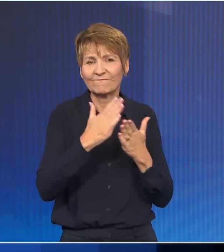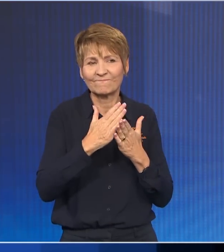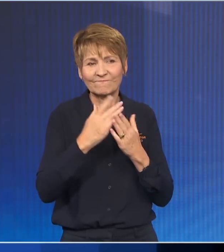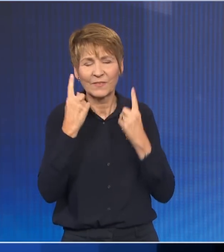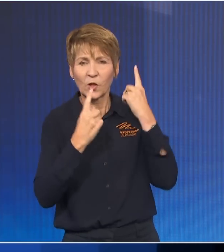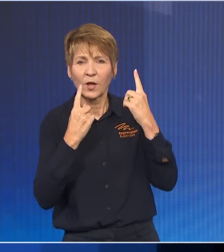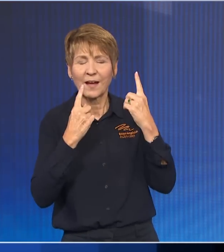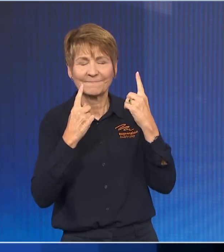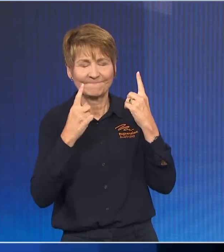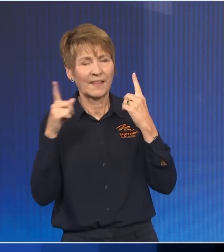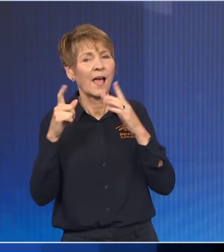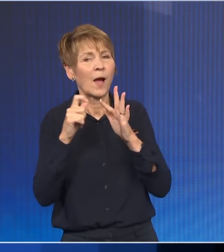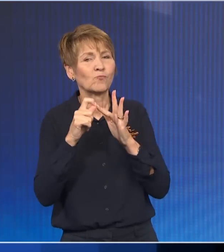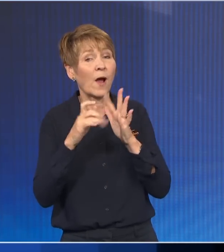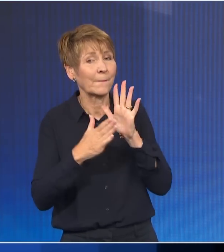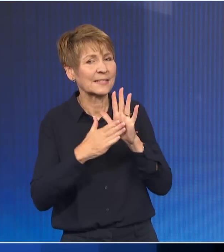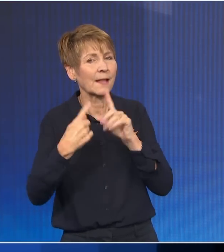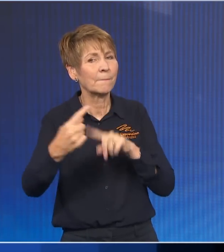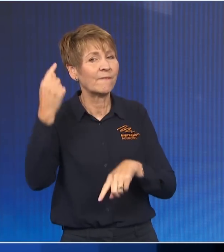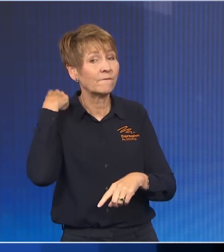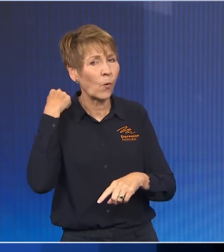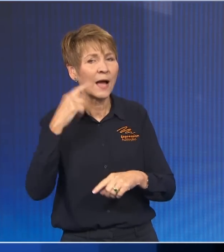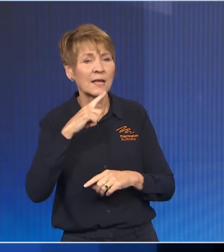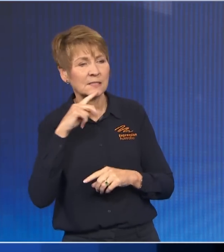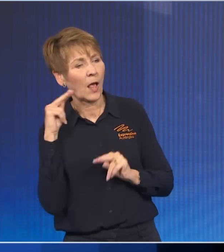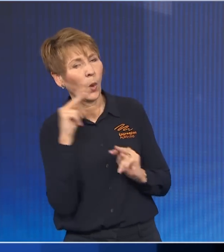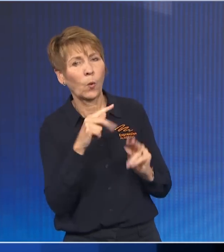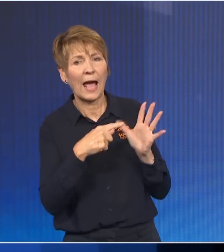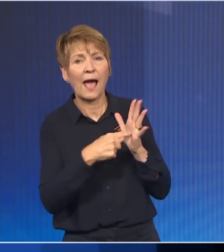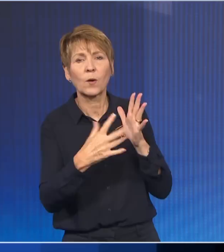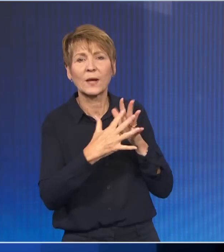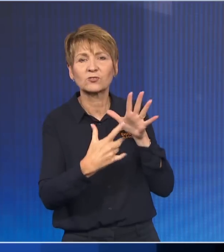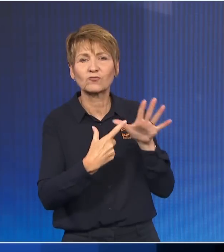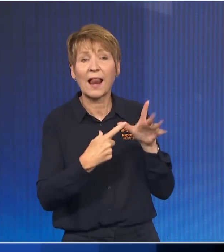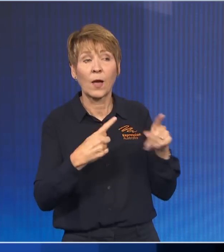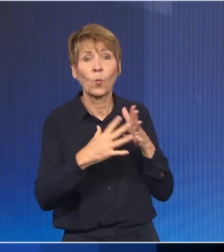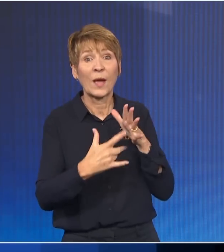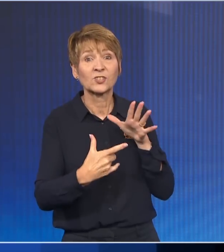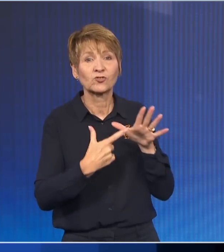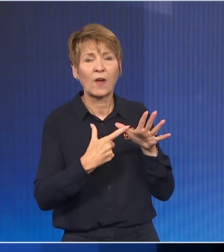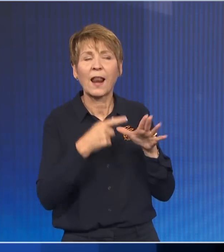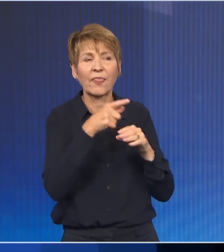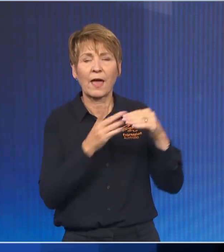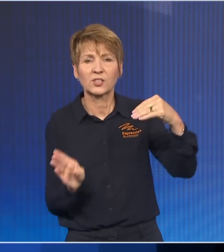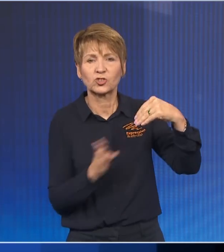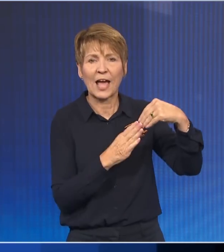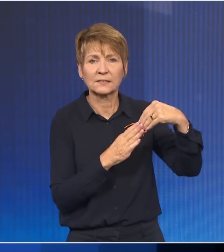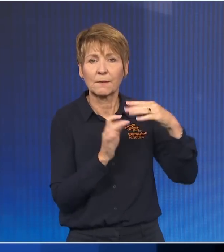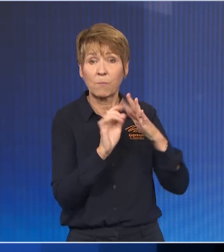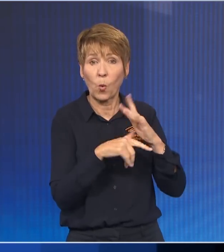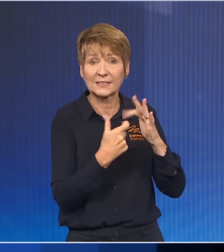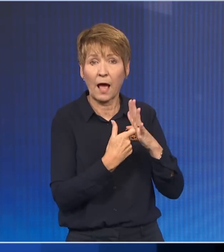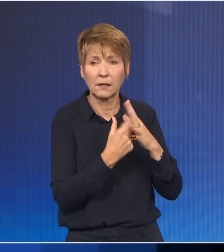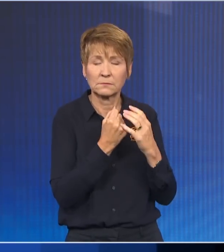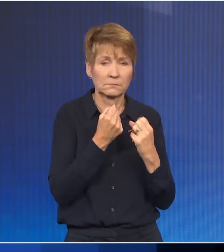mean, doesn't that show that he had a fundamental misunderstanding of WA's cautious approach and in keeping the mining industry going, which is good for the whole